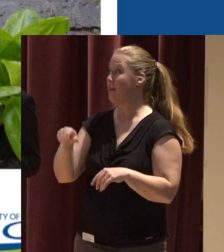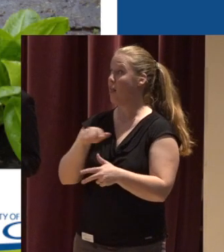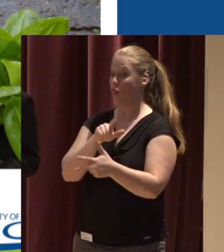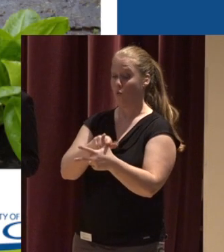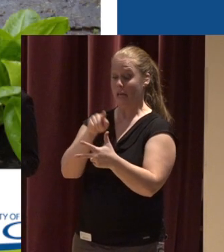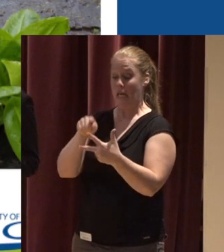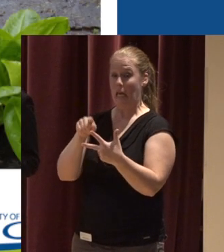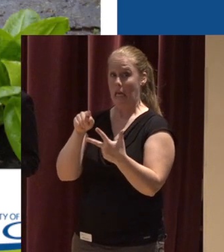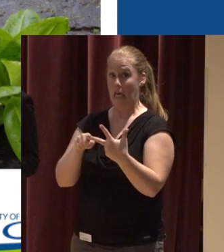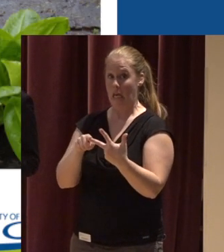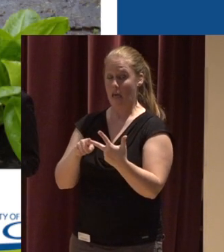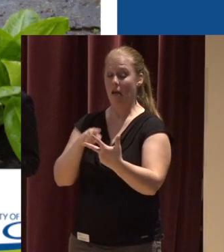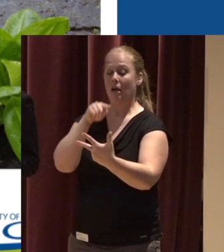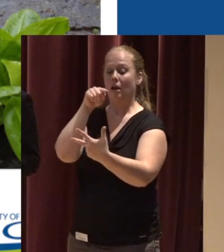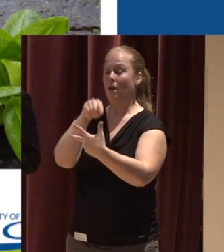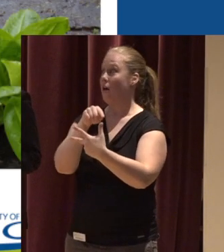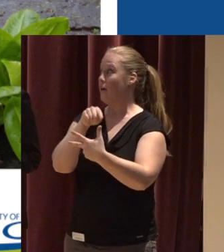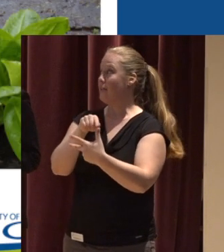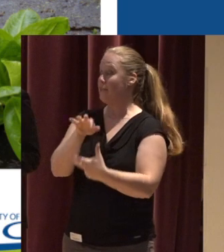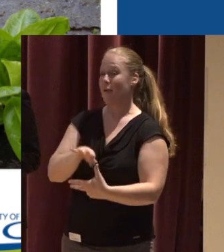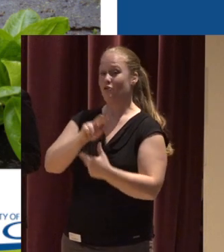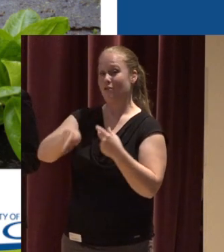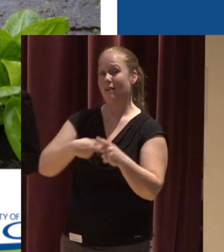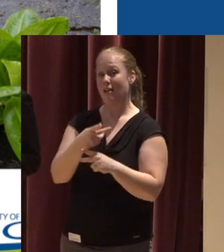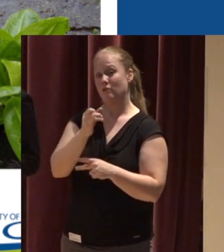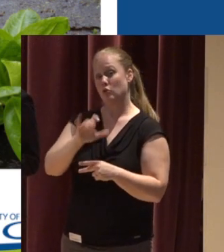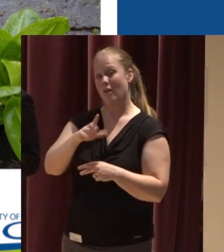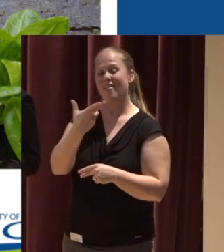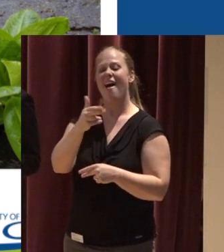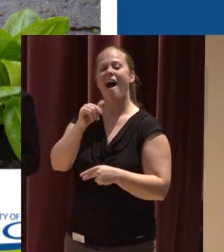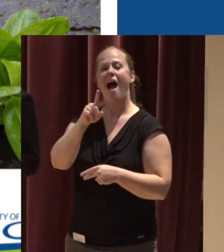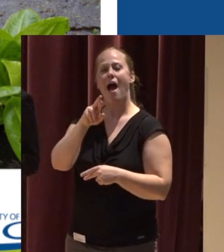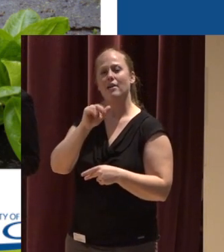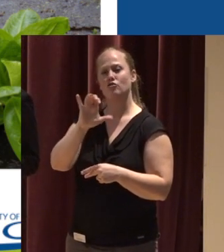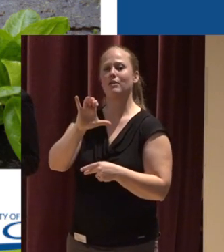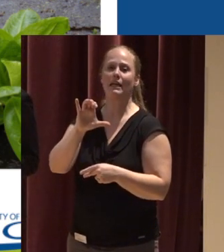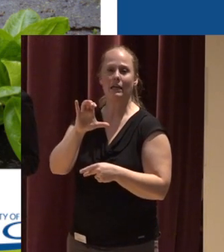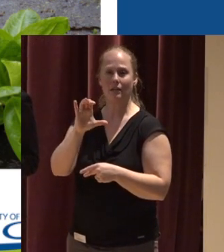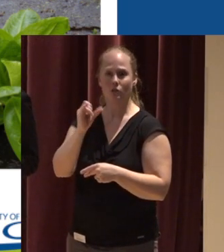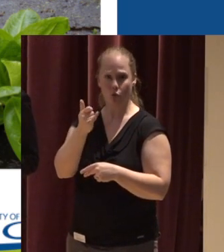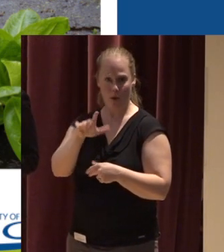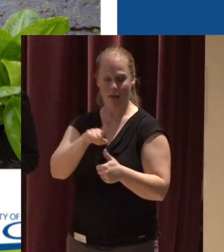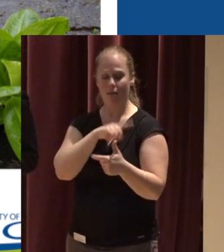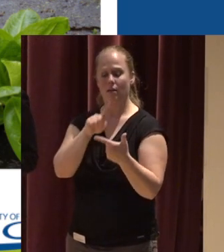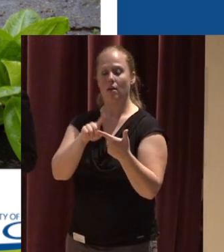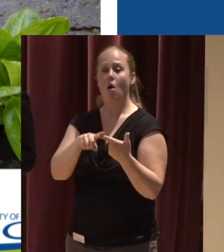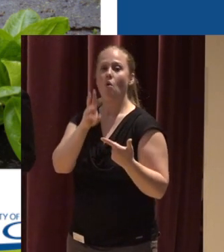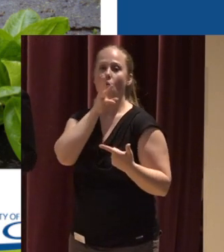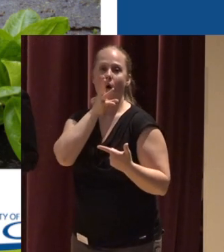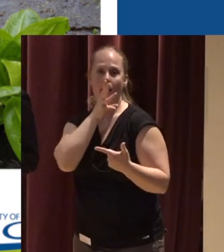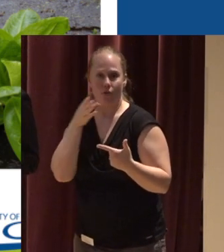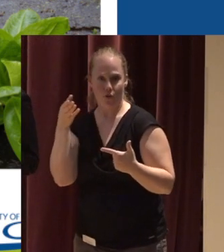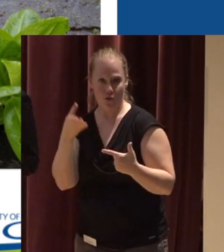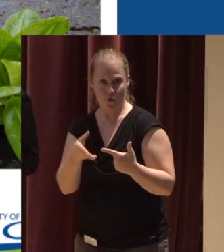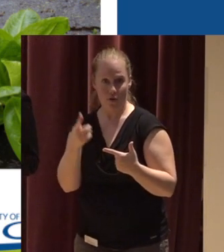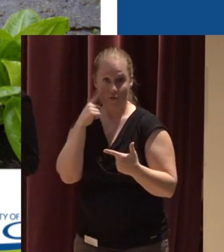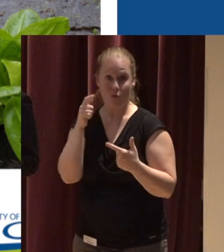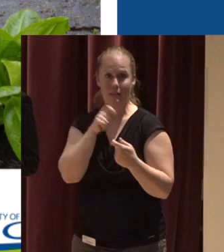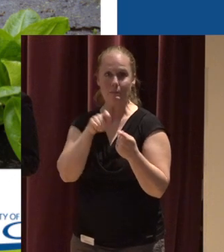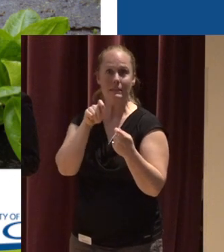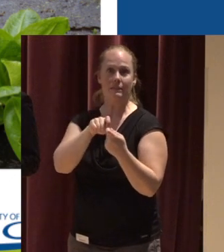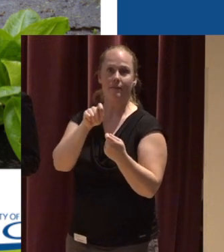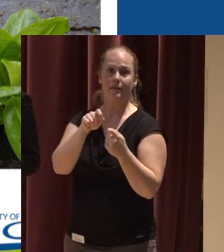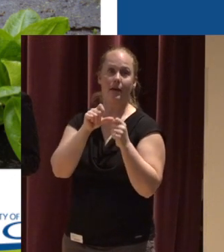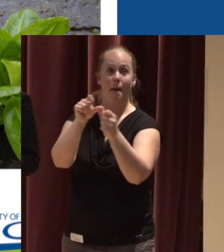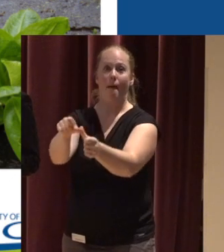different parameters You need a special kind of soil which is called hydric soil You need water to be present for a particular period of